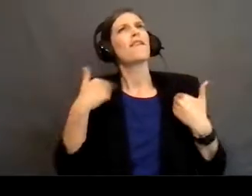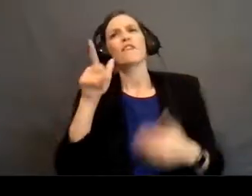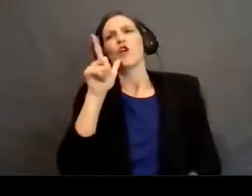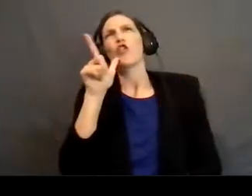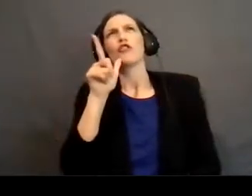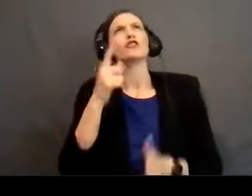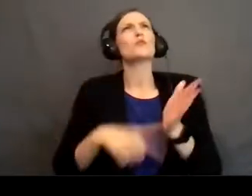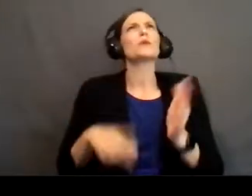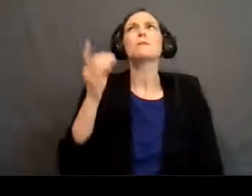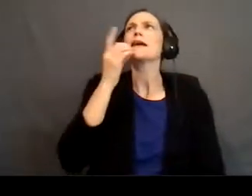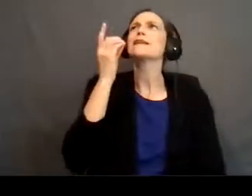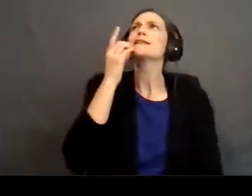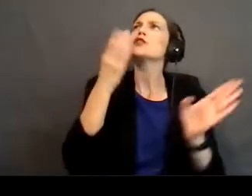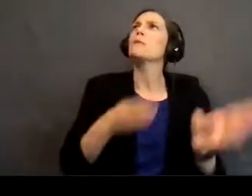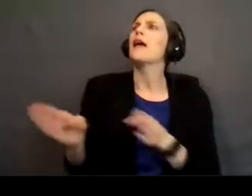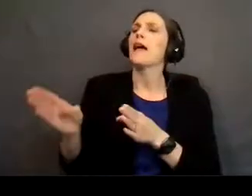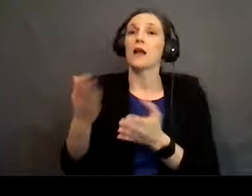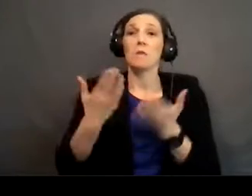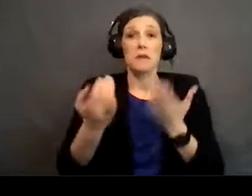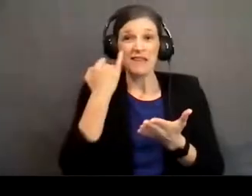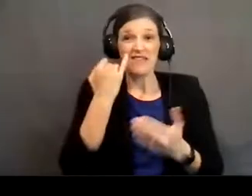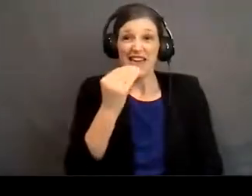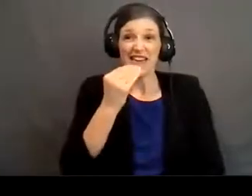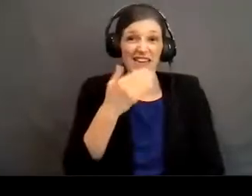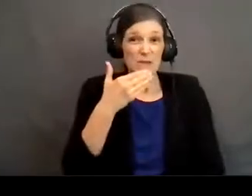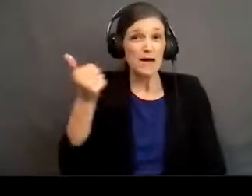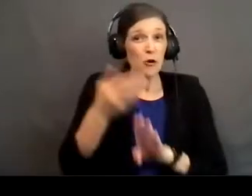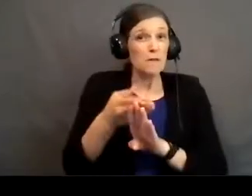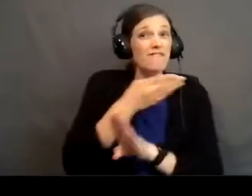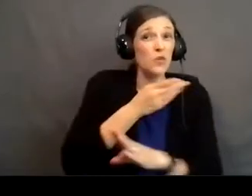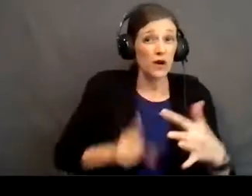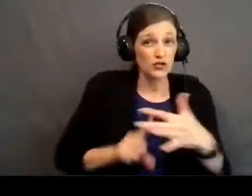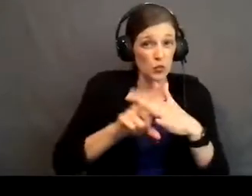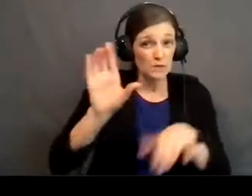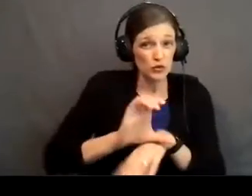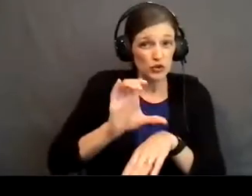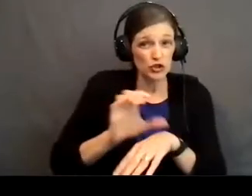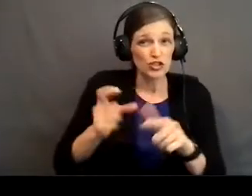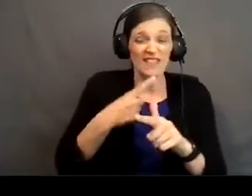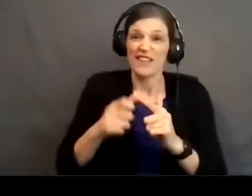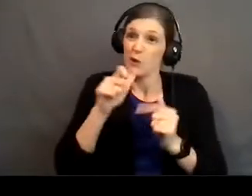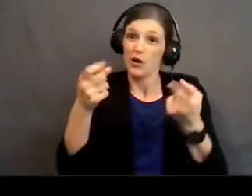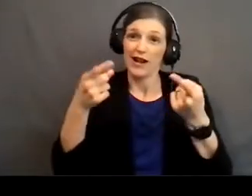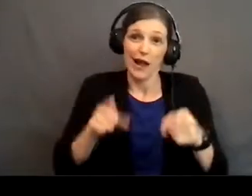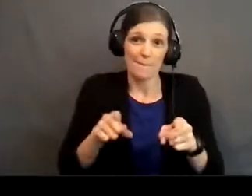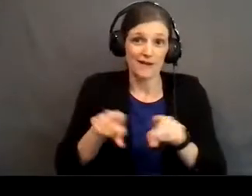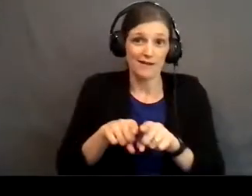are my dinner plans? And maybe if I just ate a little bit better before I showed up, then that wouldn't happen as much.